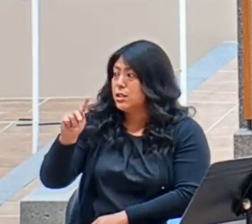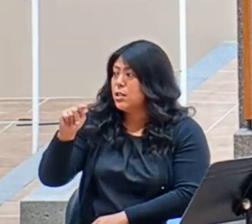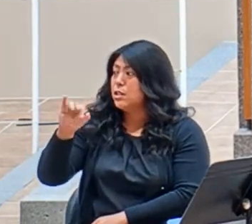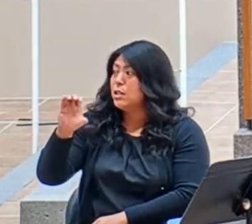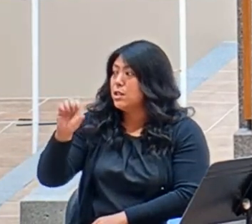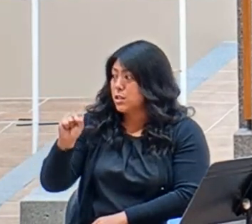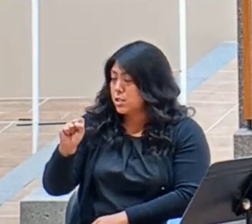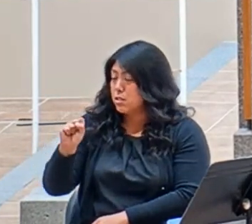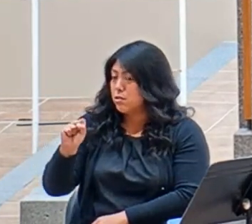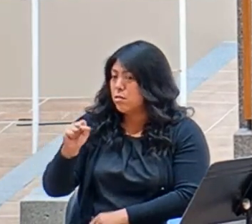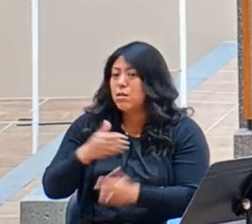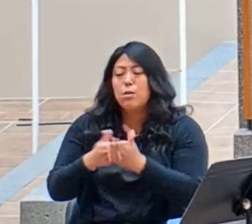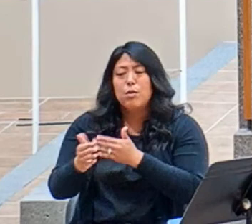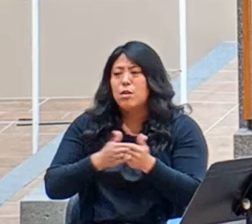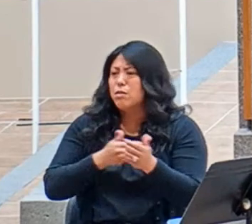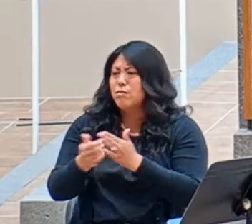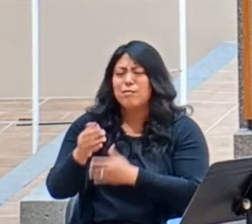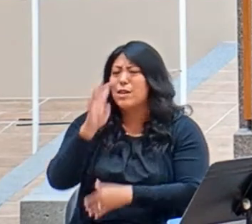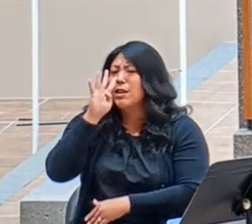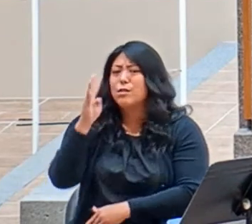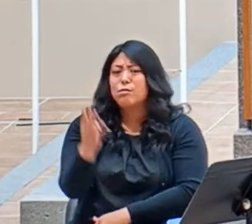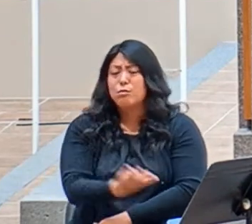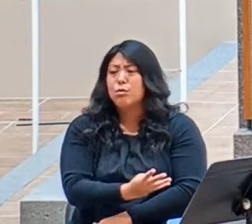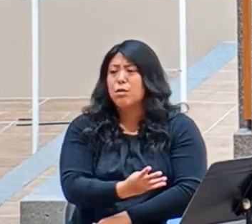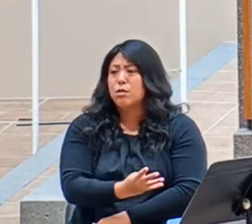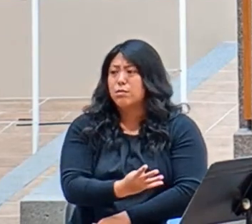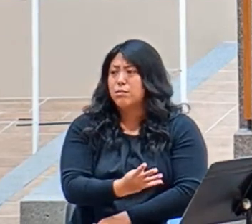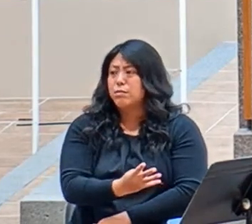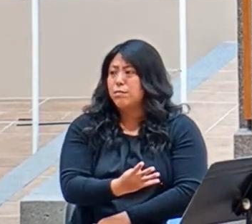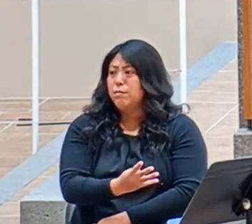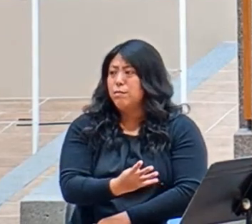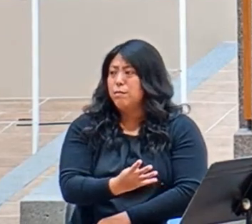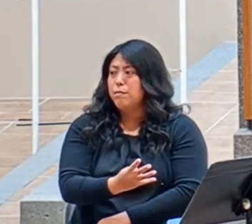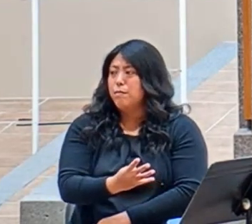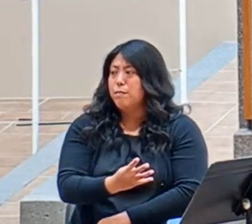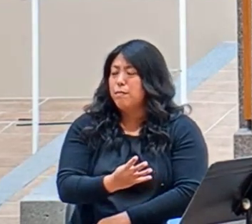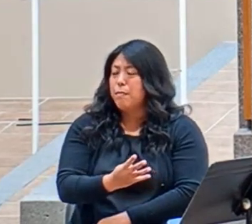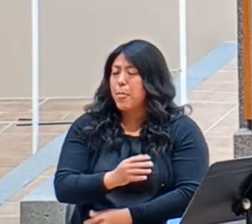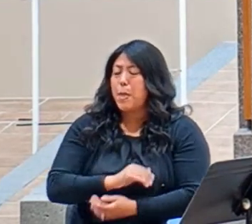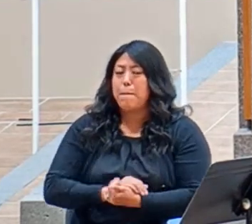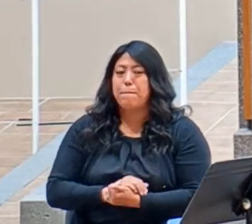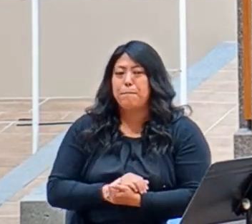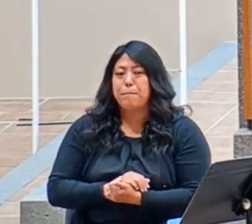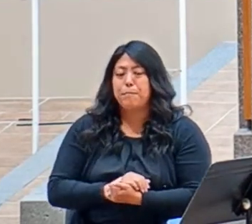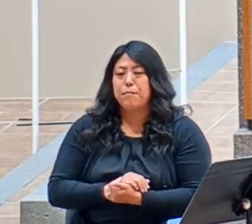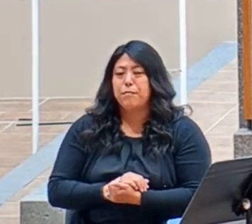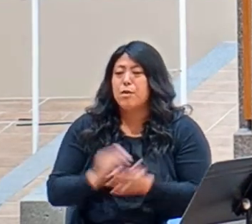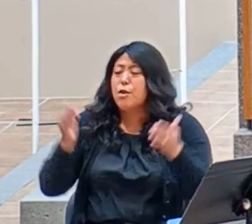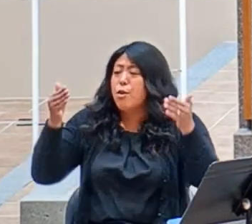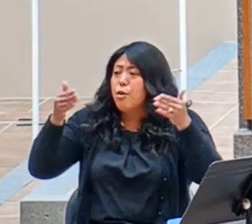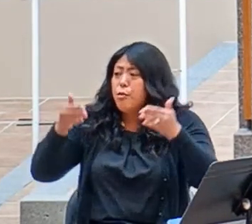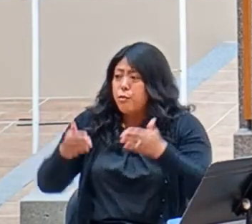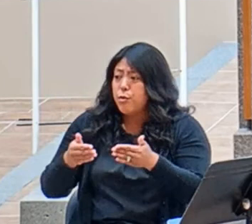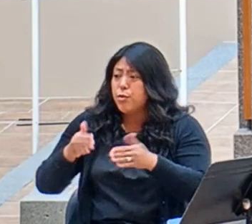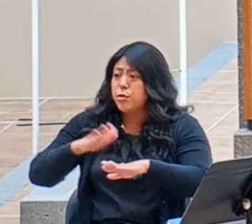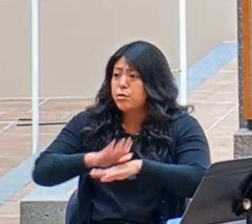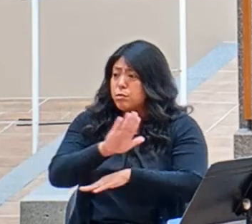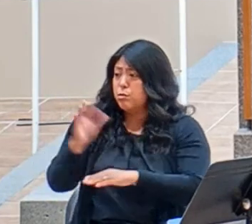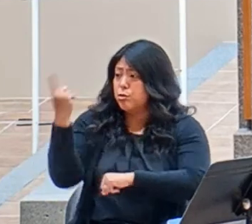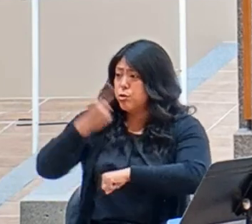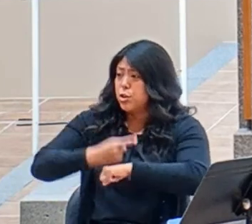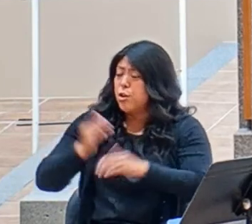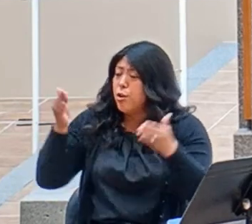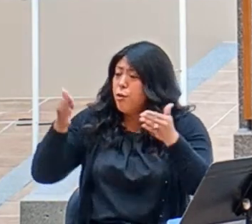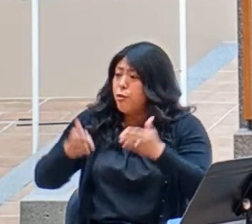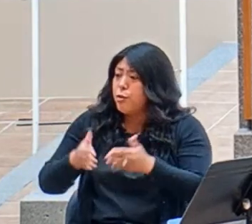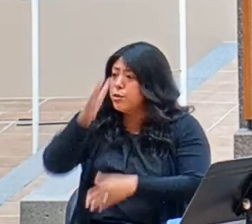may be. Get that fix a little bit, but the rest of your day focus on the one who